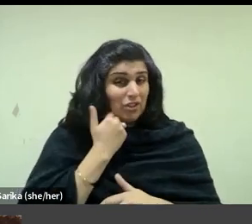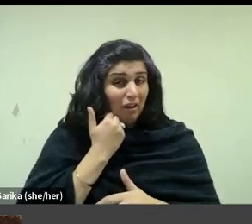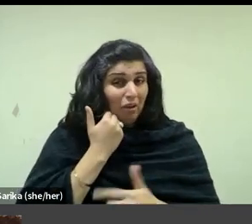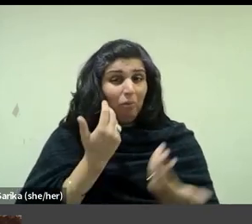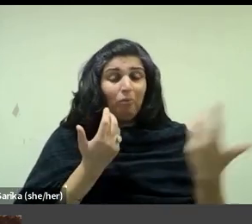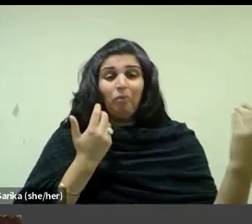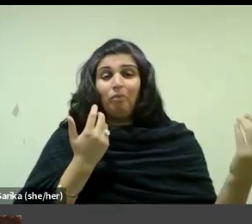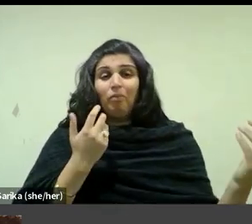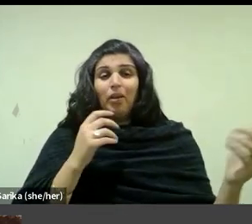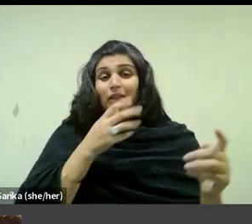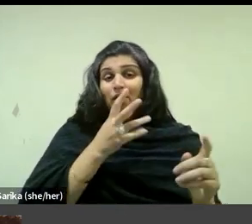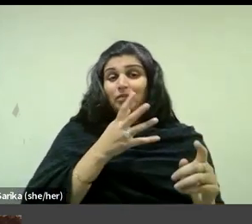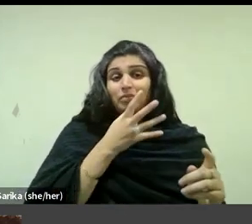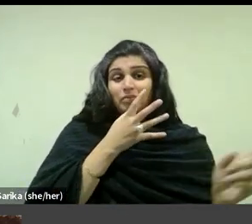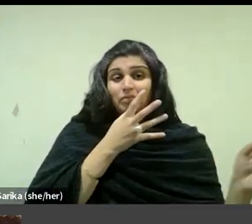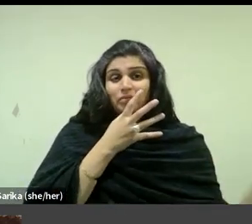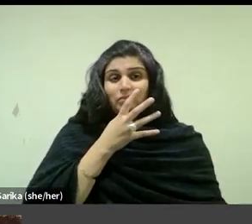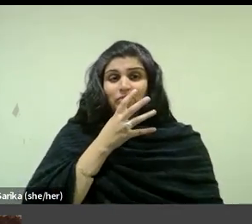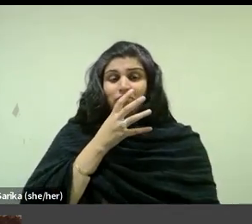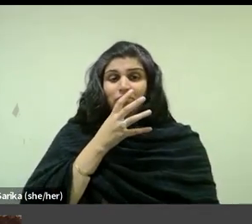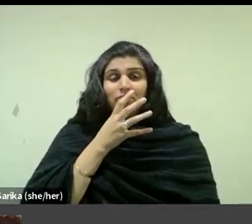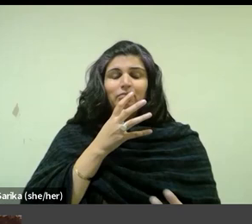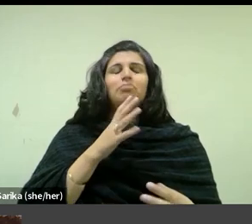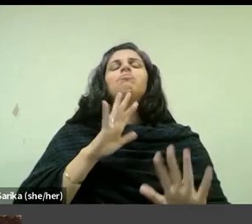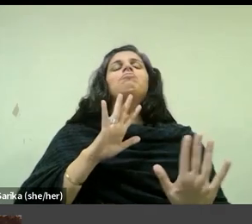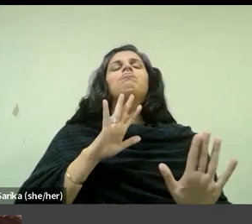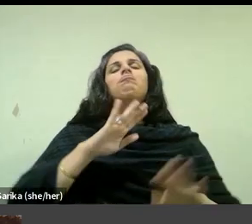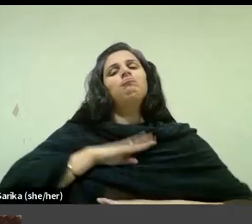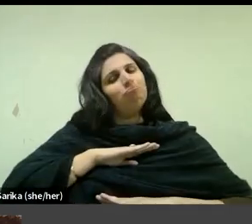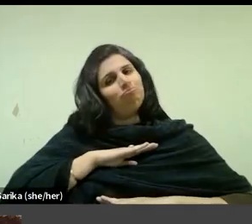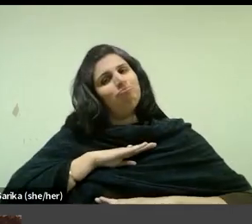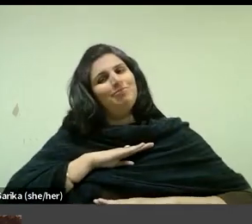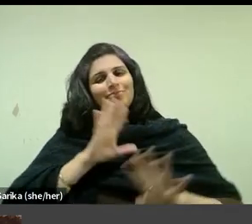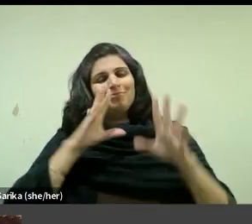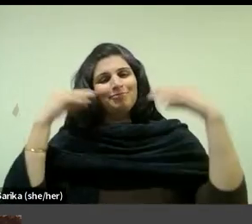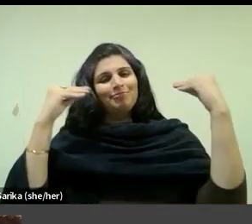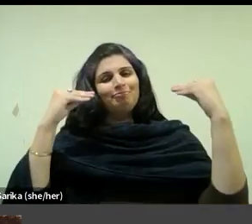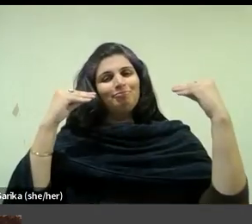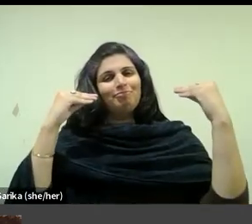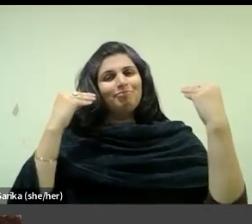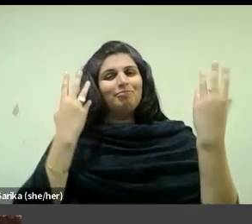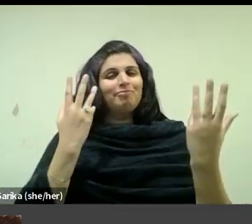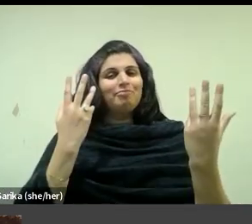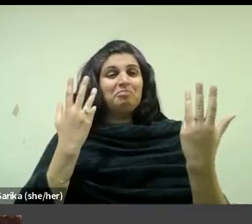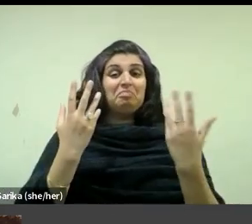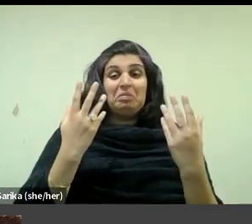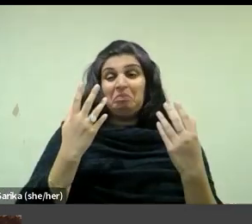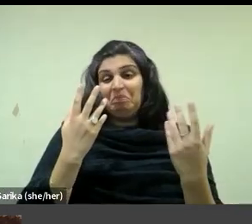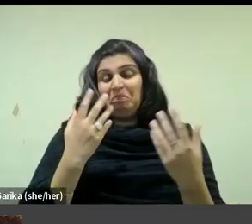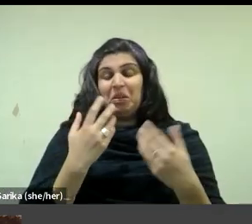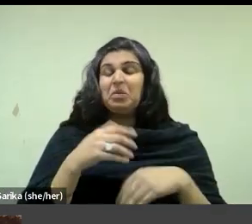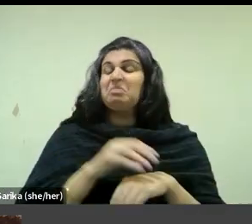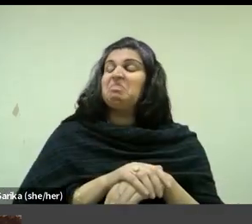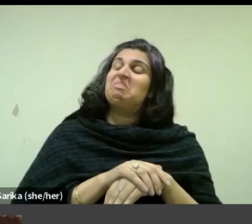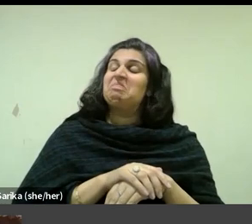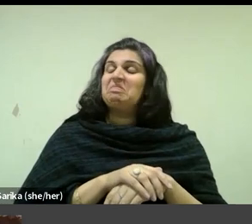characterization of Madame Vujar looking extremely pleased with herself with a smile, looking, shall we say smug with her arms like